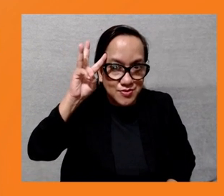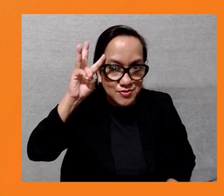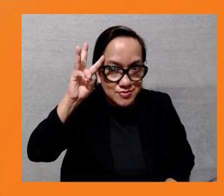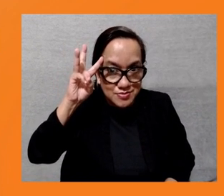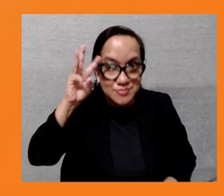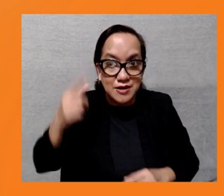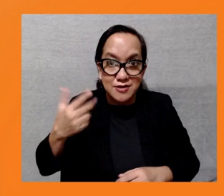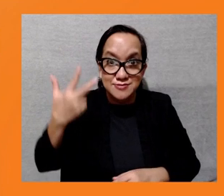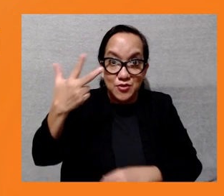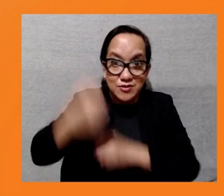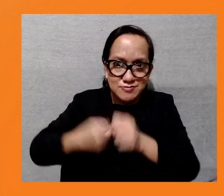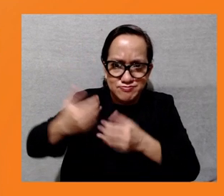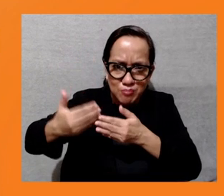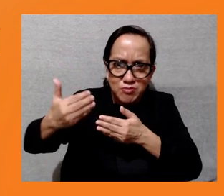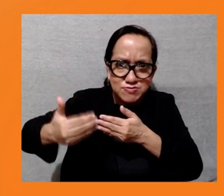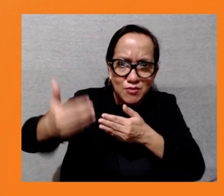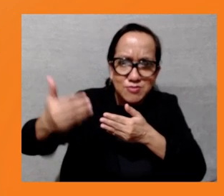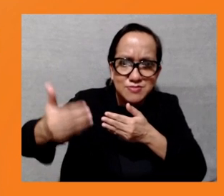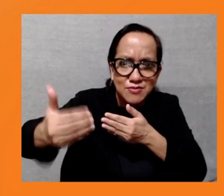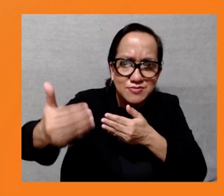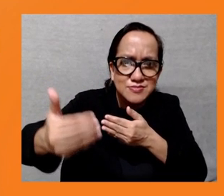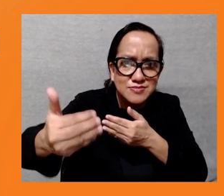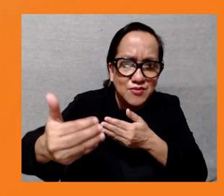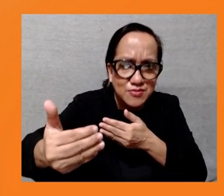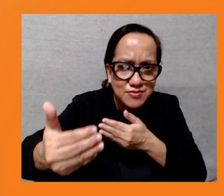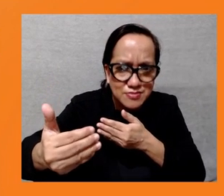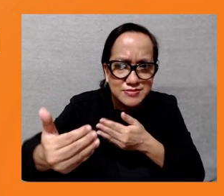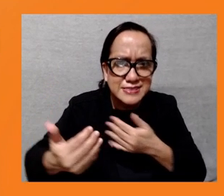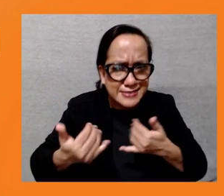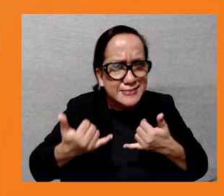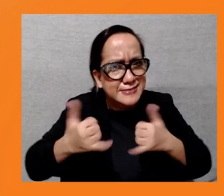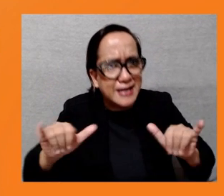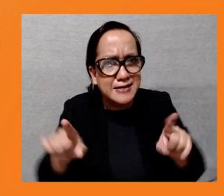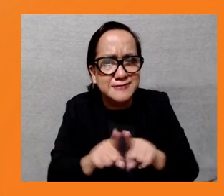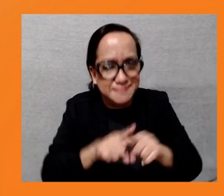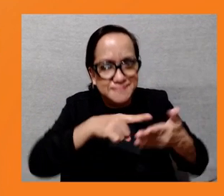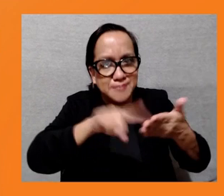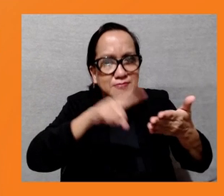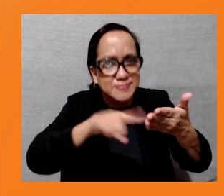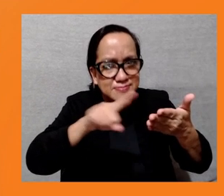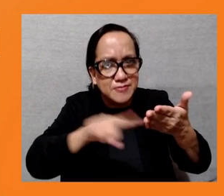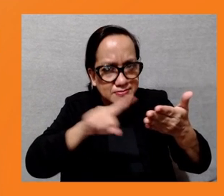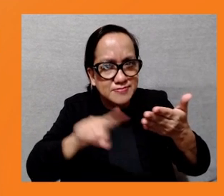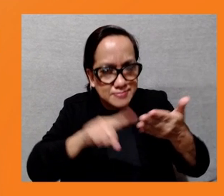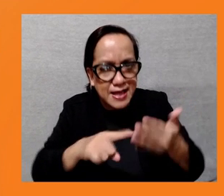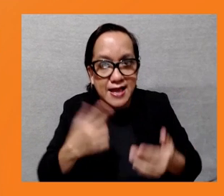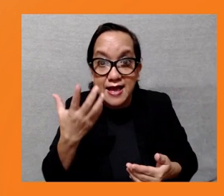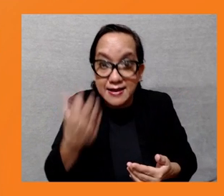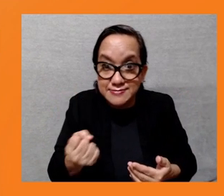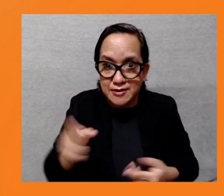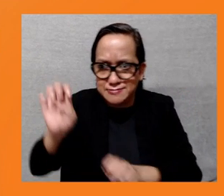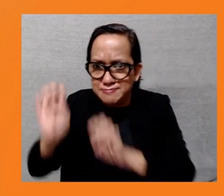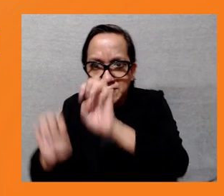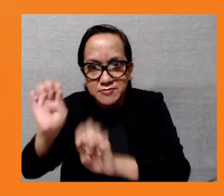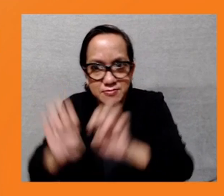of the accountability mechanism offices, the independent evaluation department and ourselves on safeguards. We're preparing that